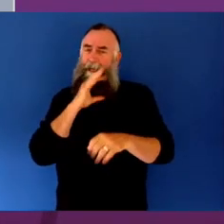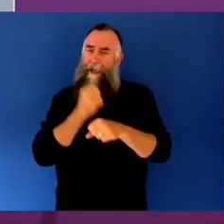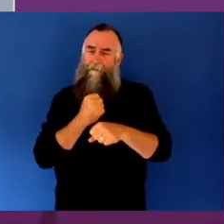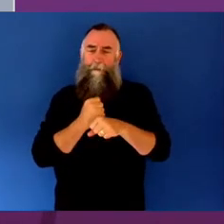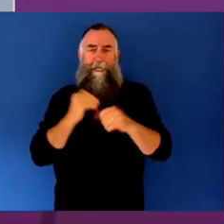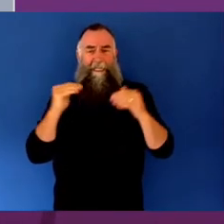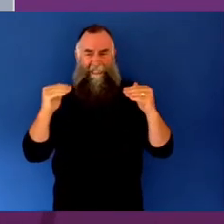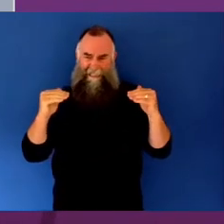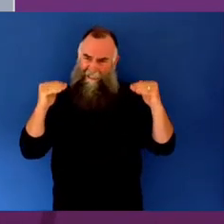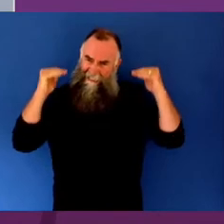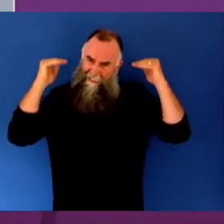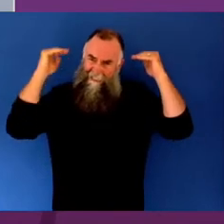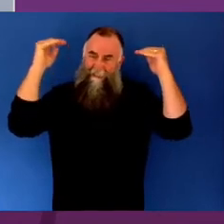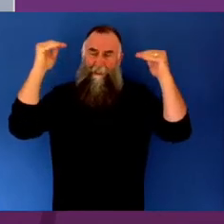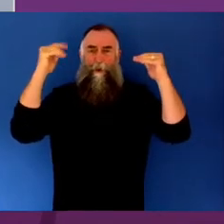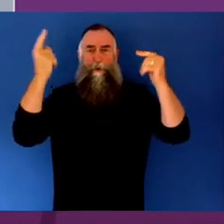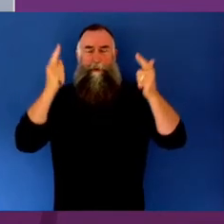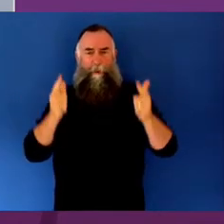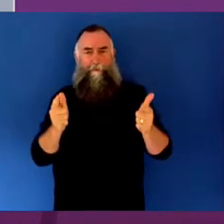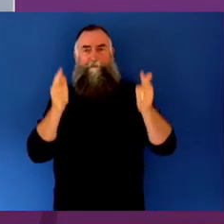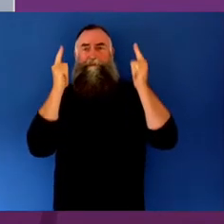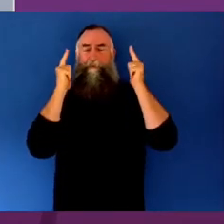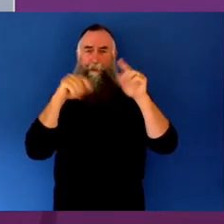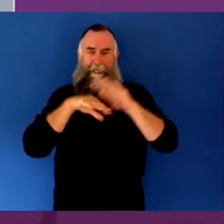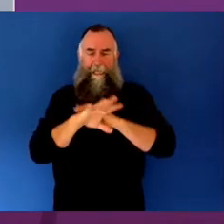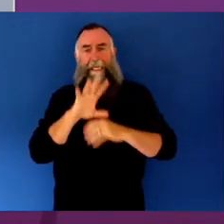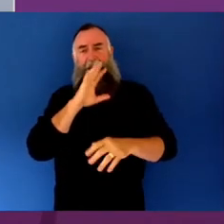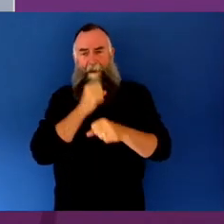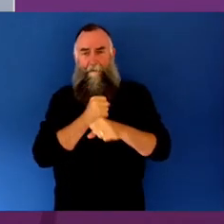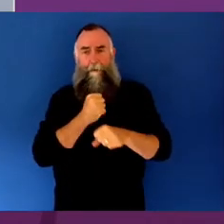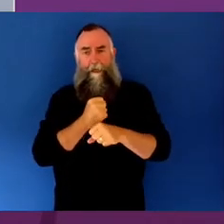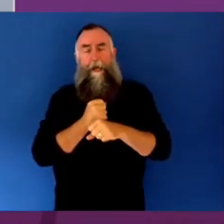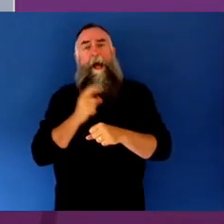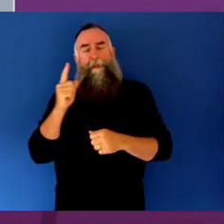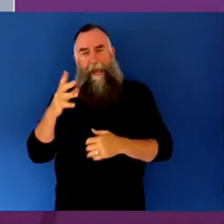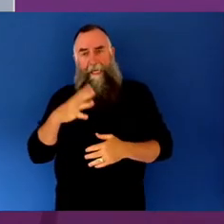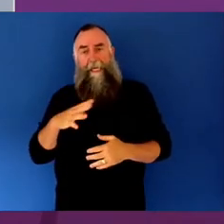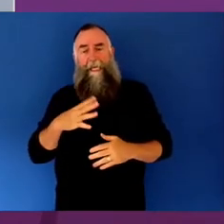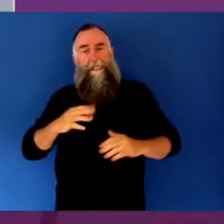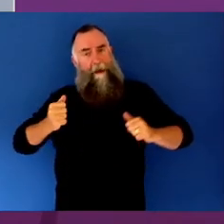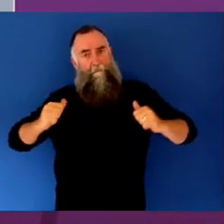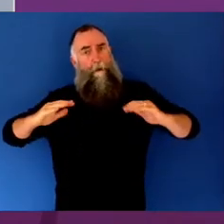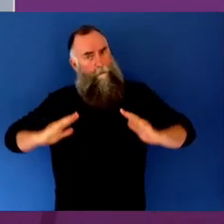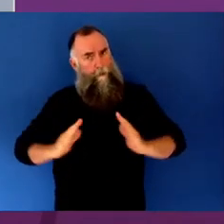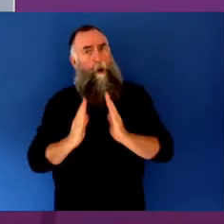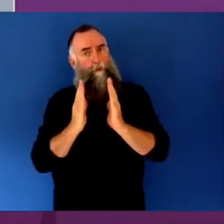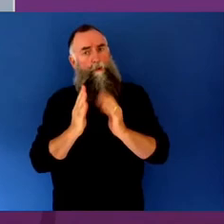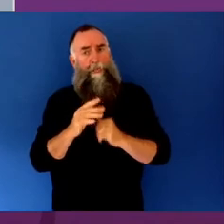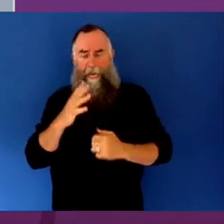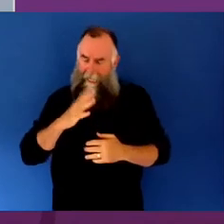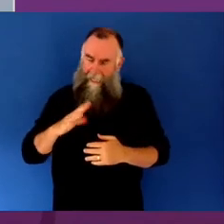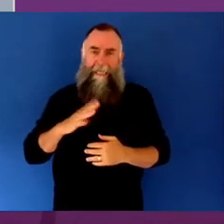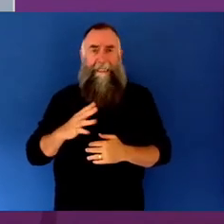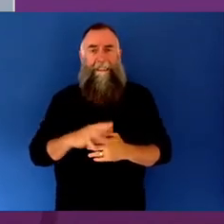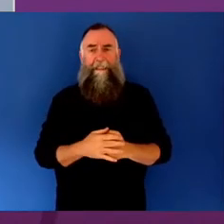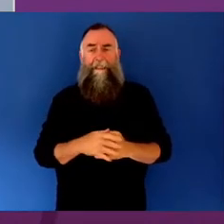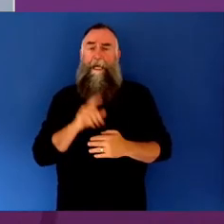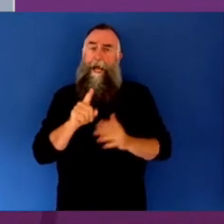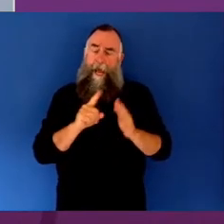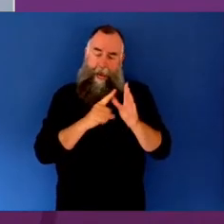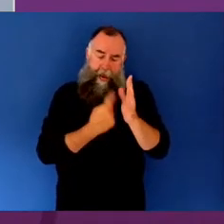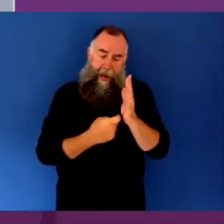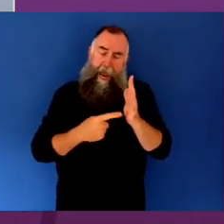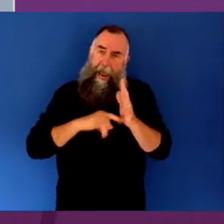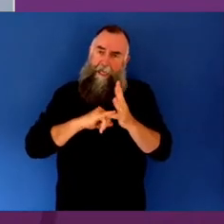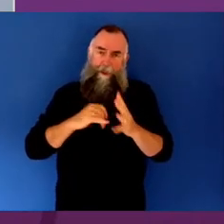cabinets, with premiers departments who really do take that whole of government approach. And I think, you know, the arts can and should be part of